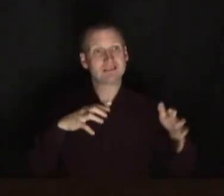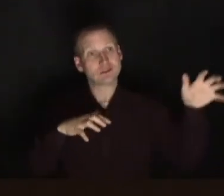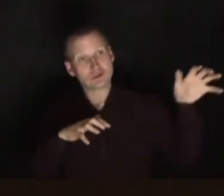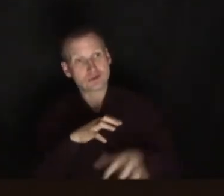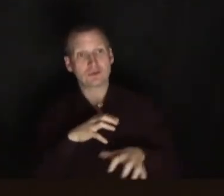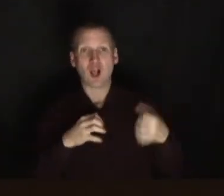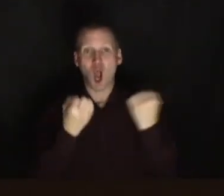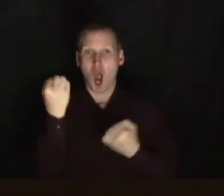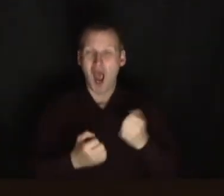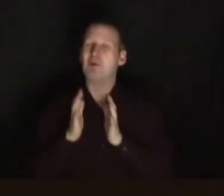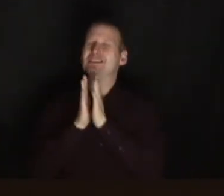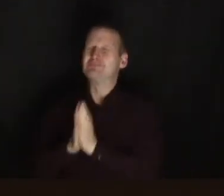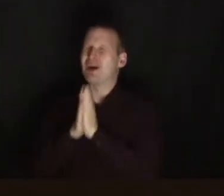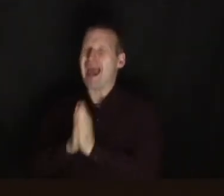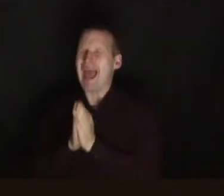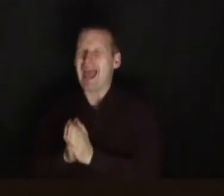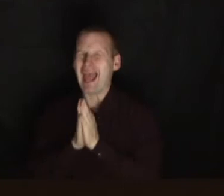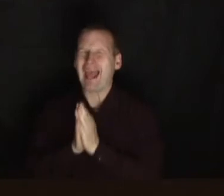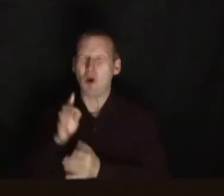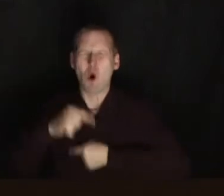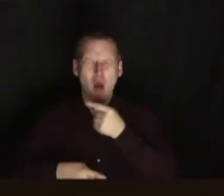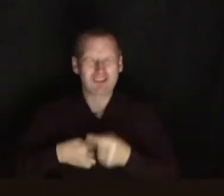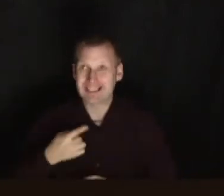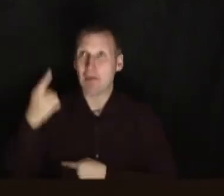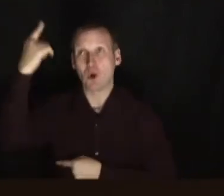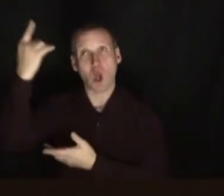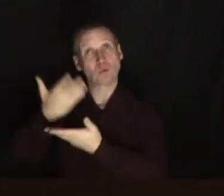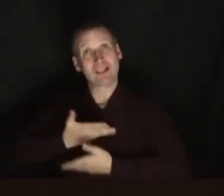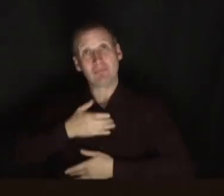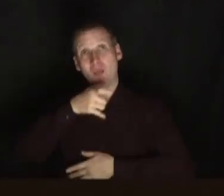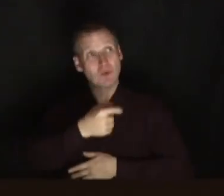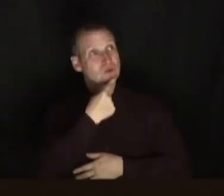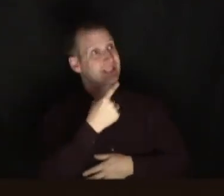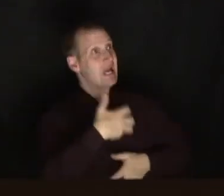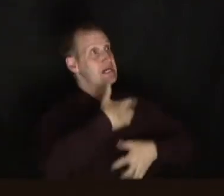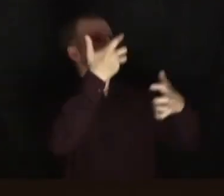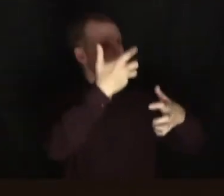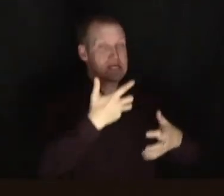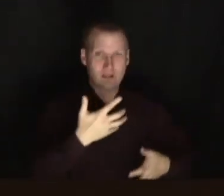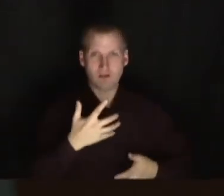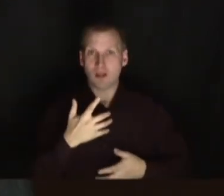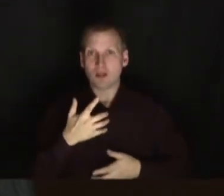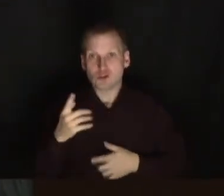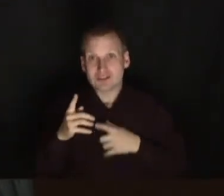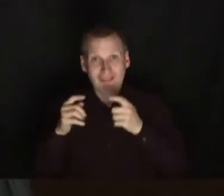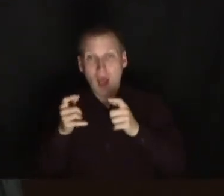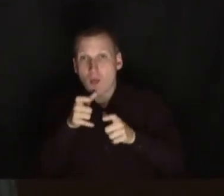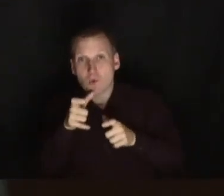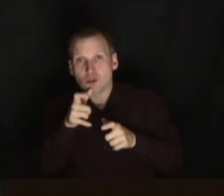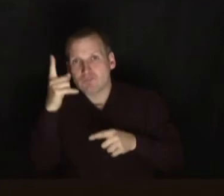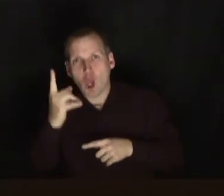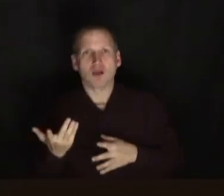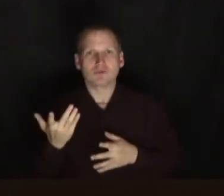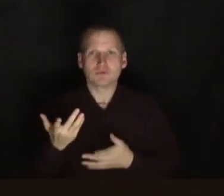praying in my head the whole time, asking God to give me the words to say. Just a tiny tweak. Or in church,